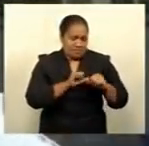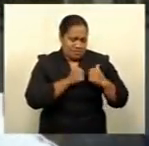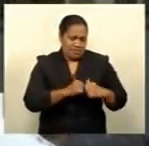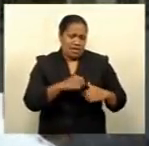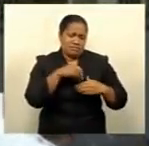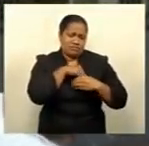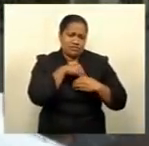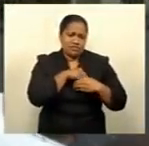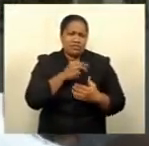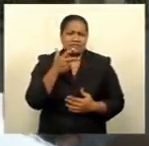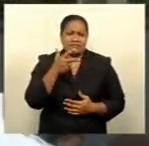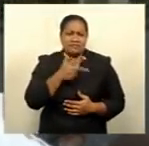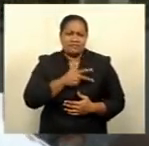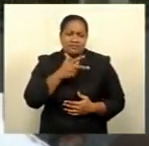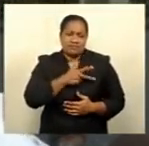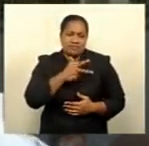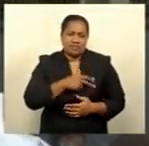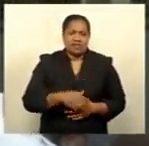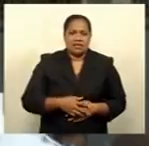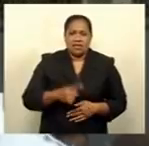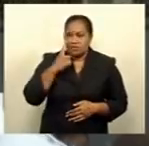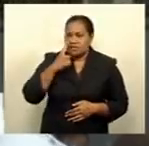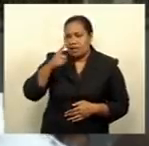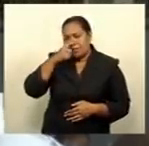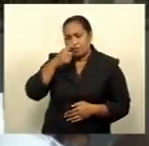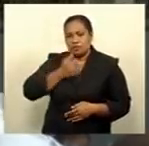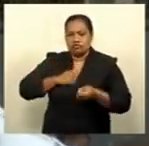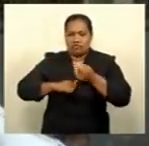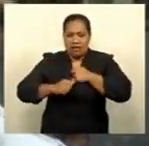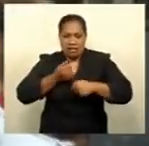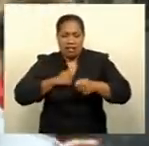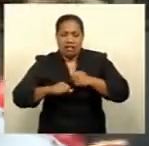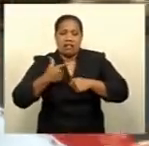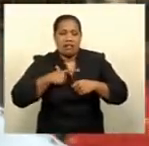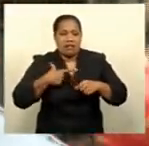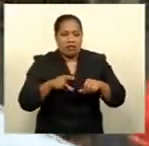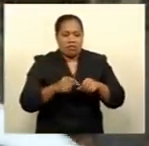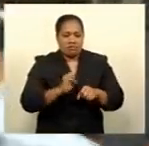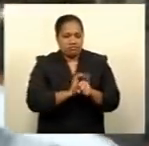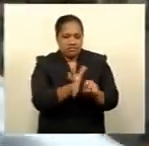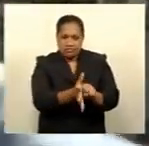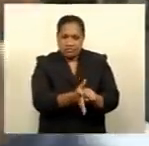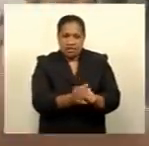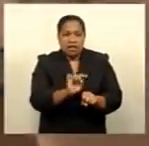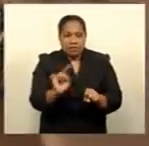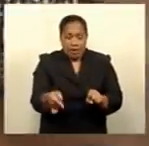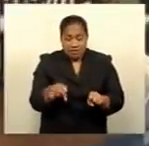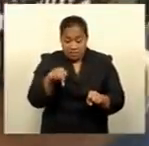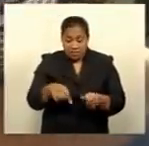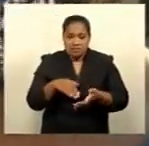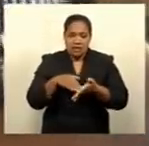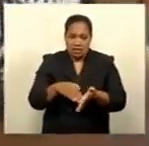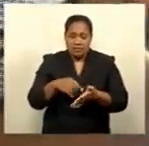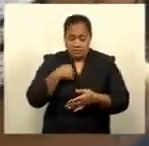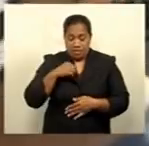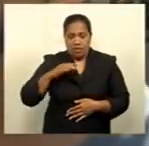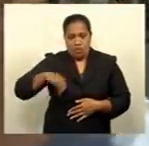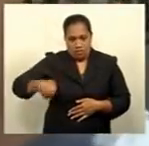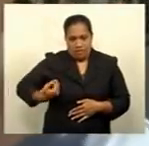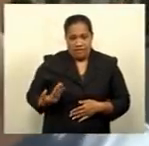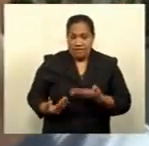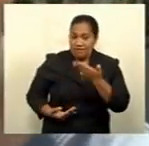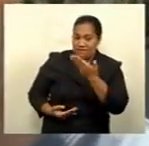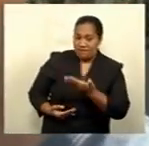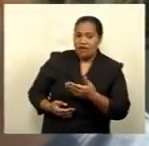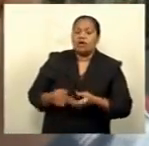It hurts me to know how much our people are struggling because of COVID-19, but this is the help me and my wife are doing to help them. We advise